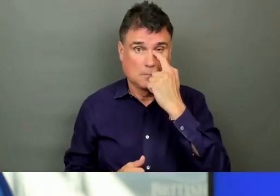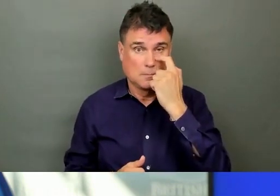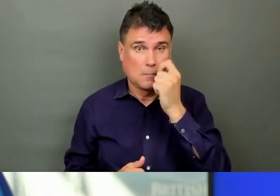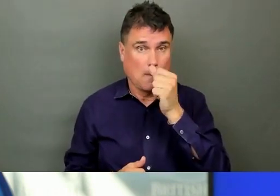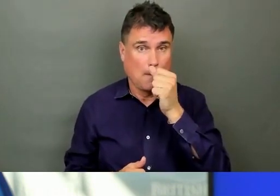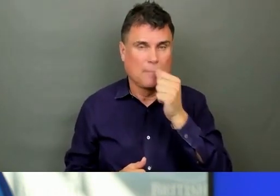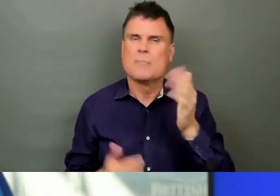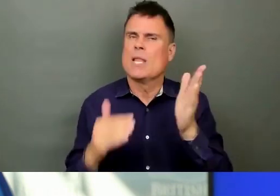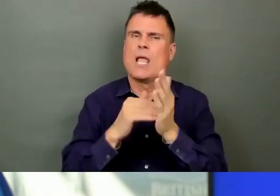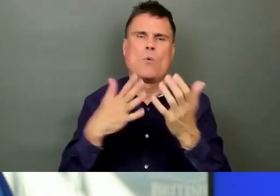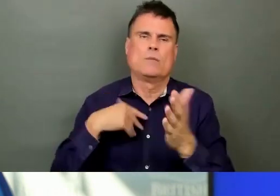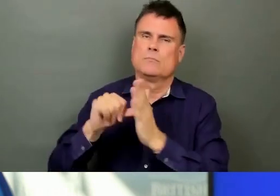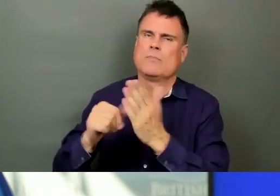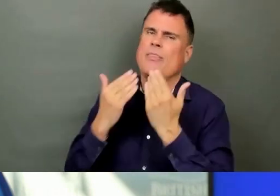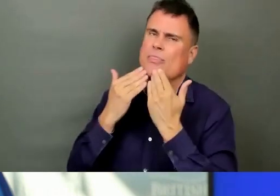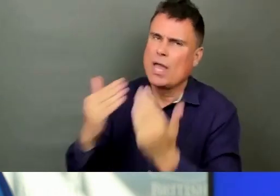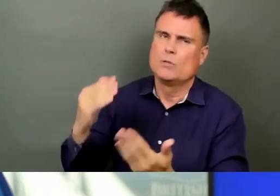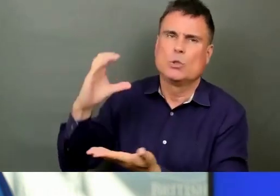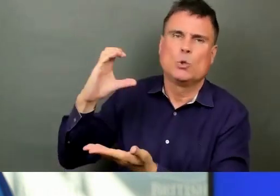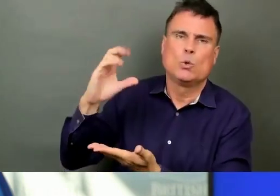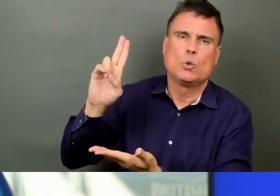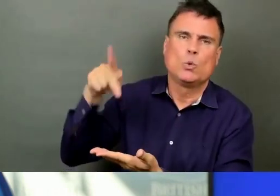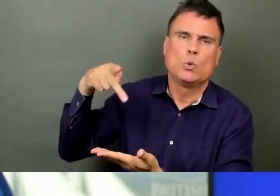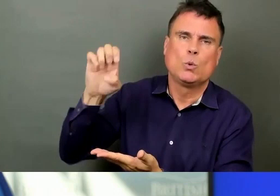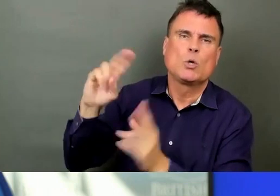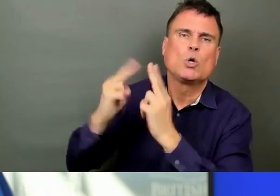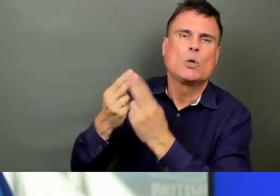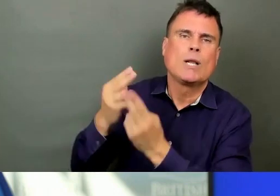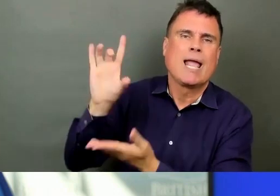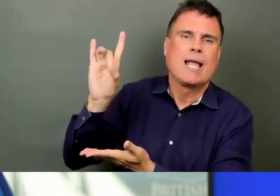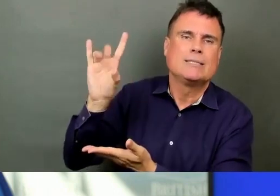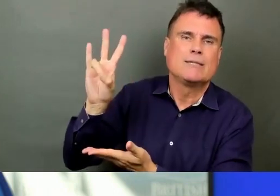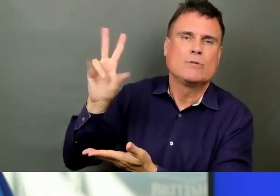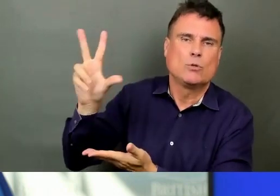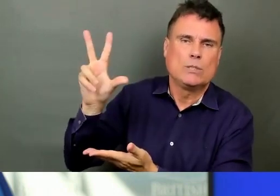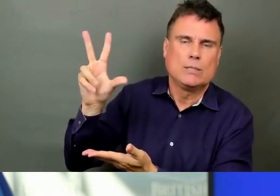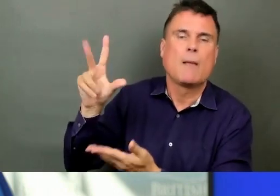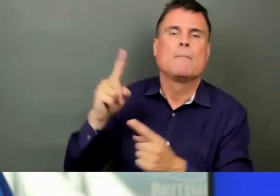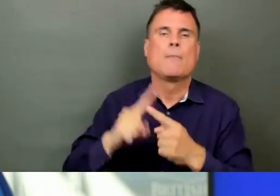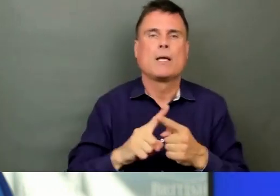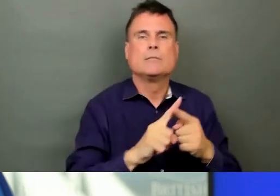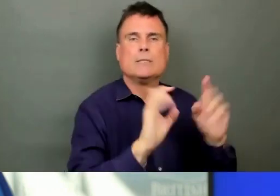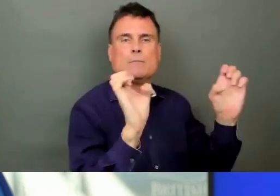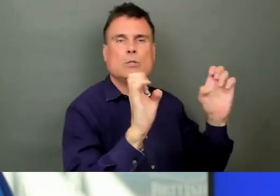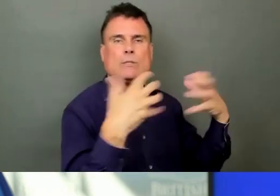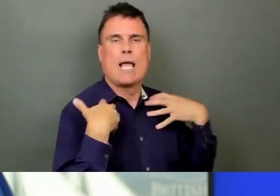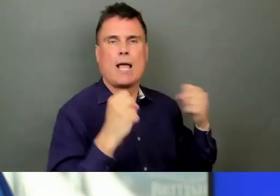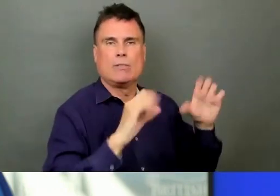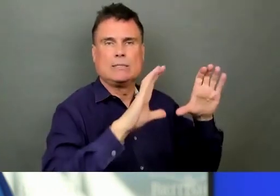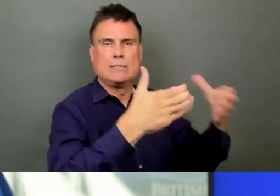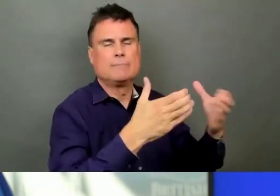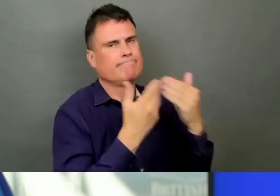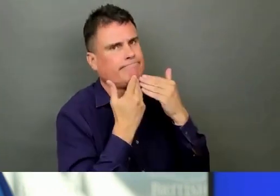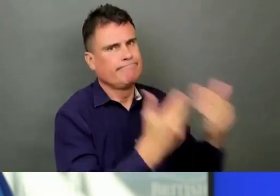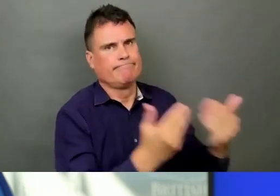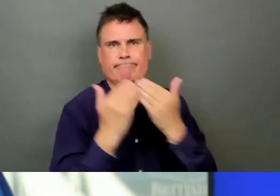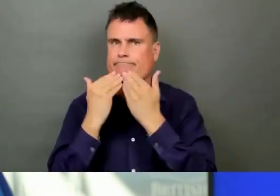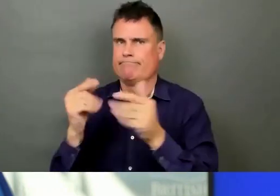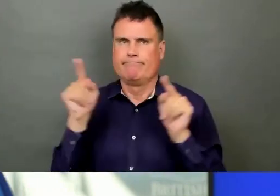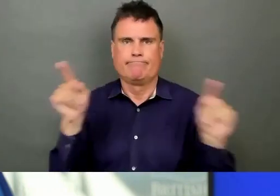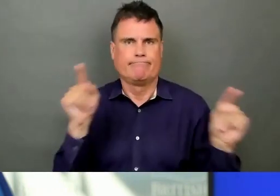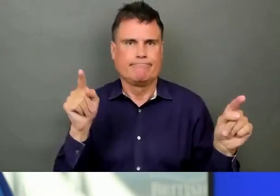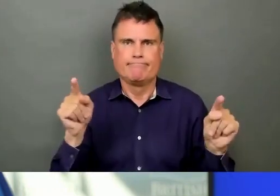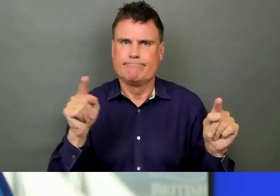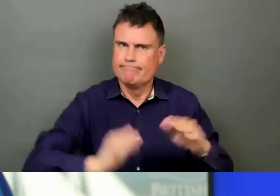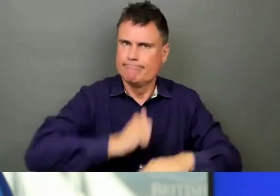this weekend. The plan is in place to continue to improve and meet this extraordinary demand for ambulance services